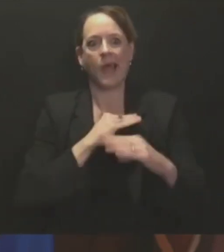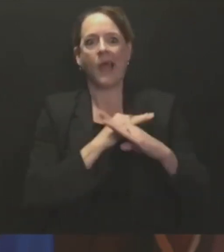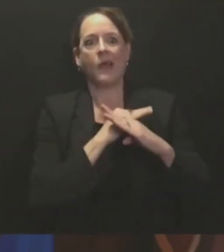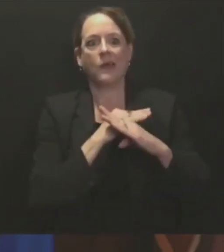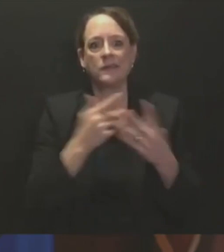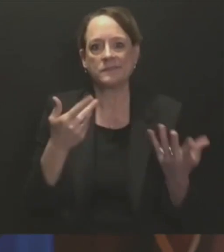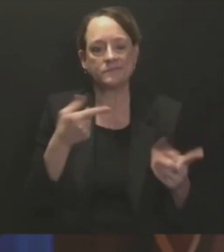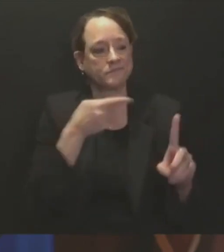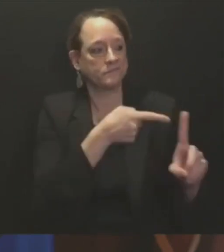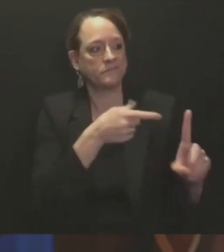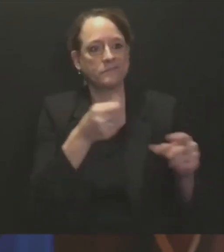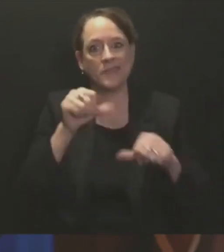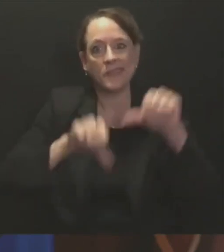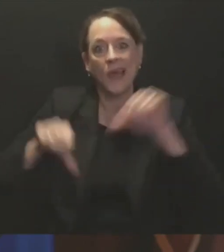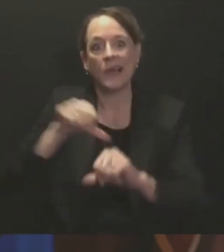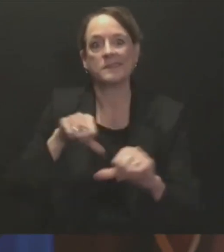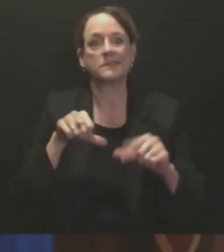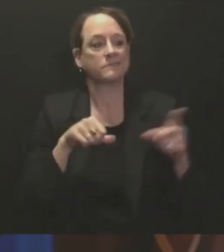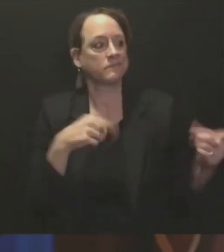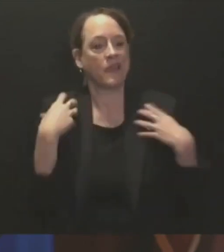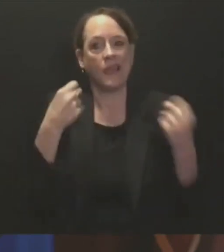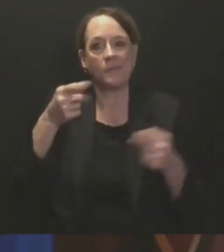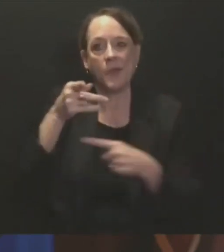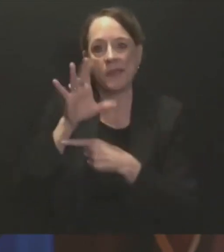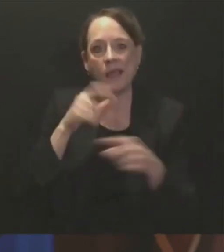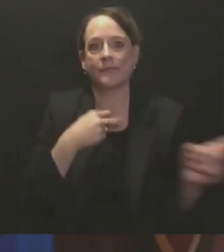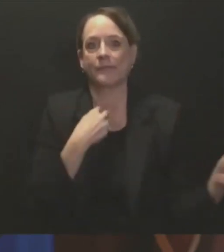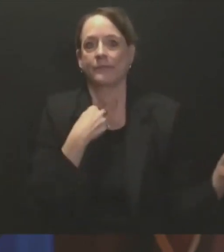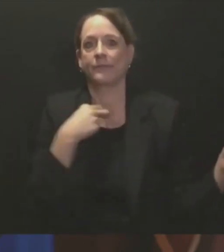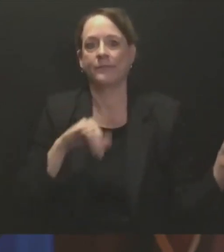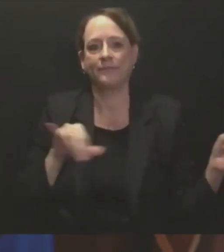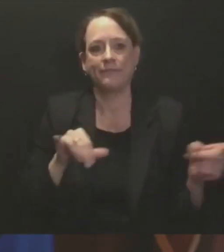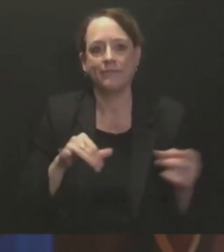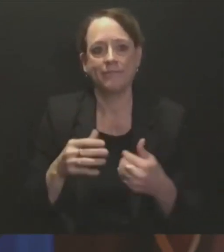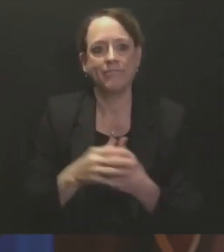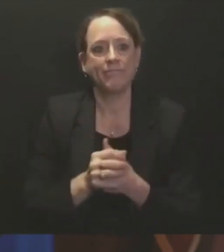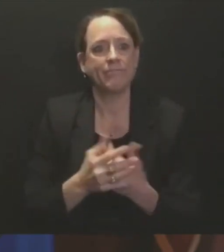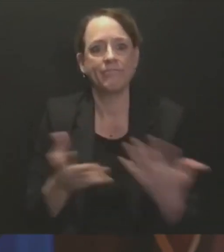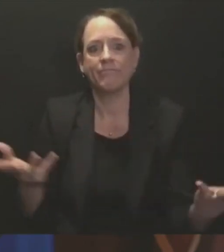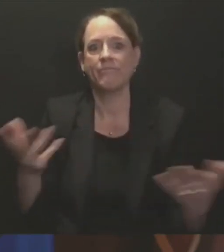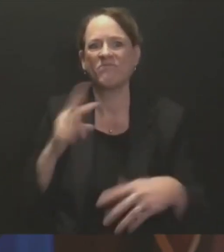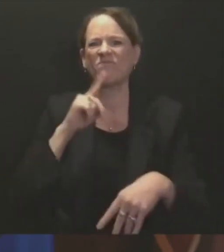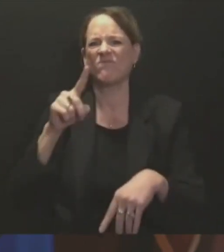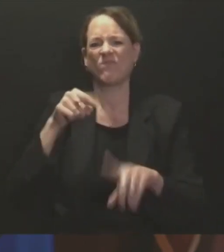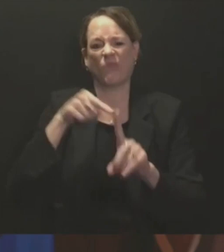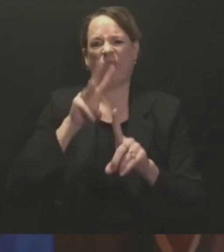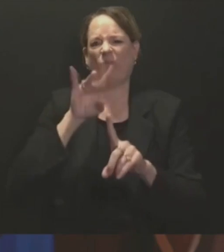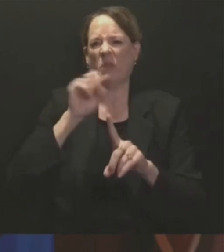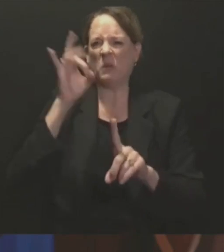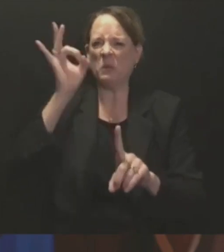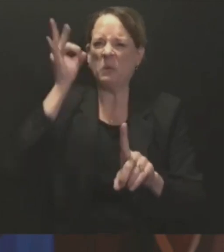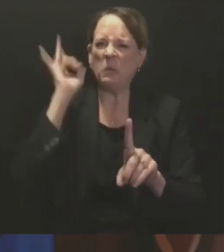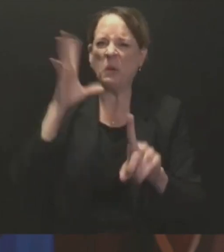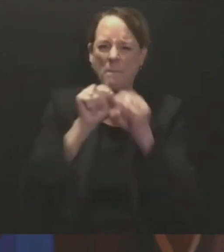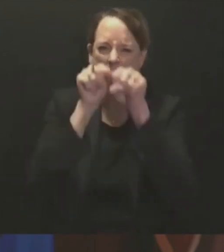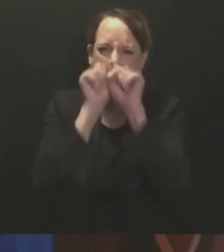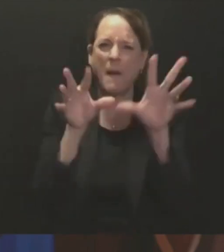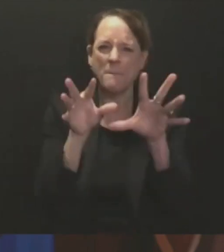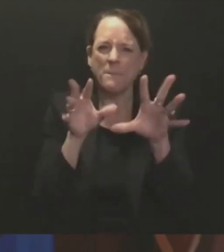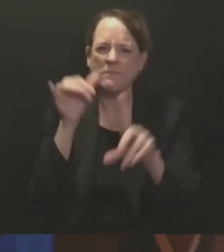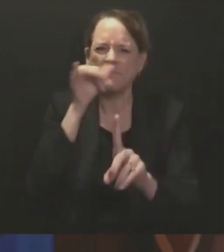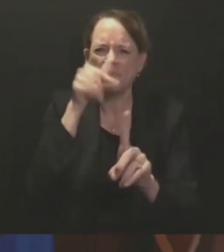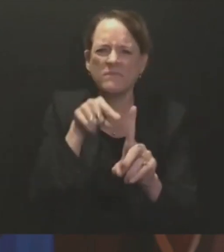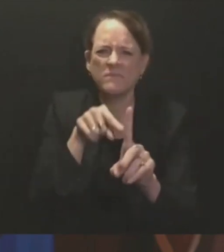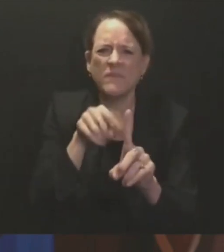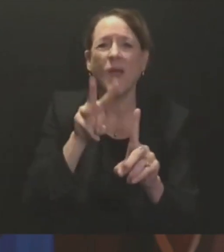become a national hotspot. We once led our region in containing this virus, but now surges in our state rival what we